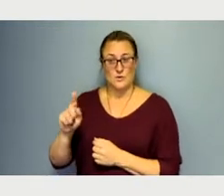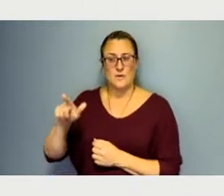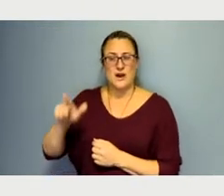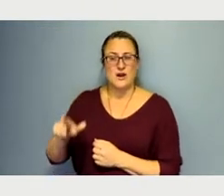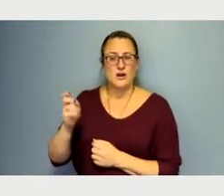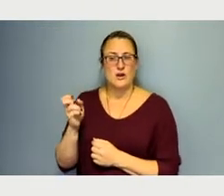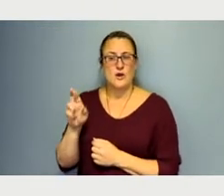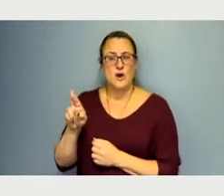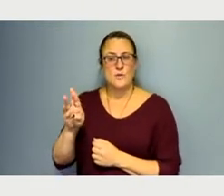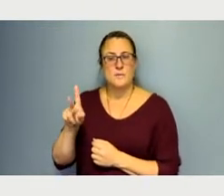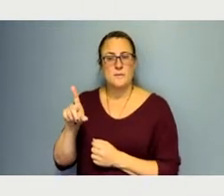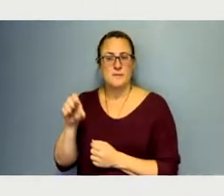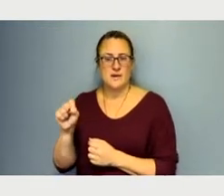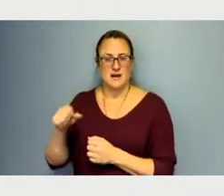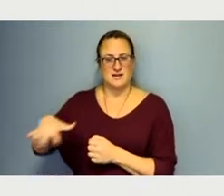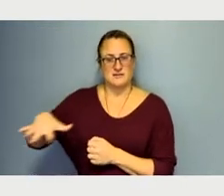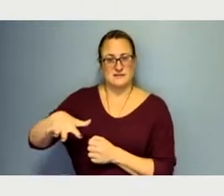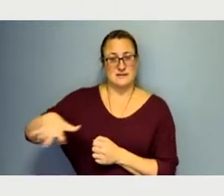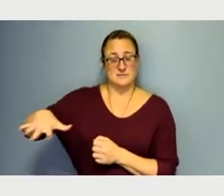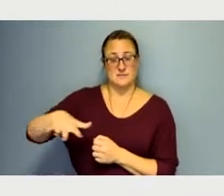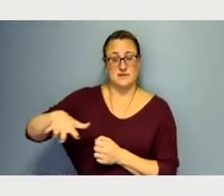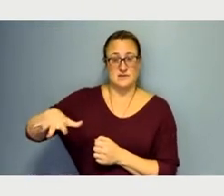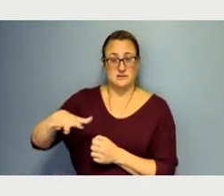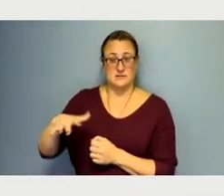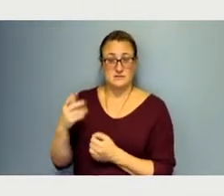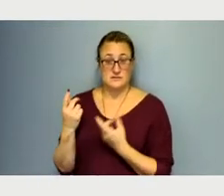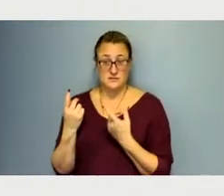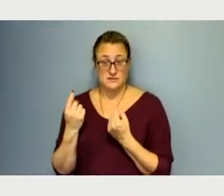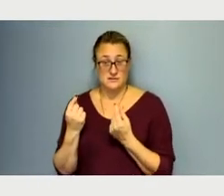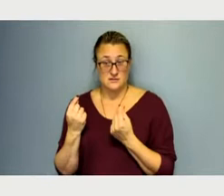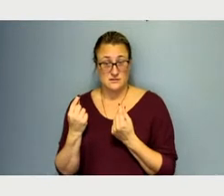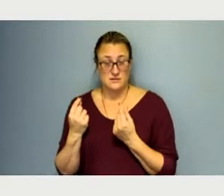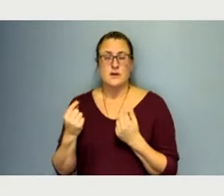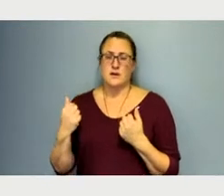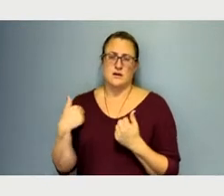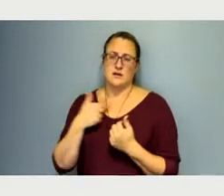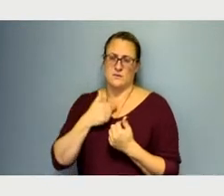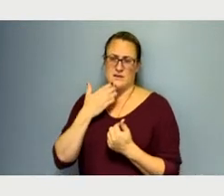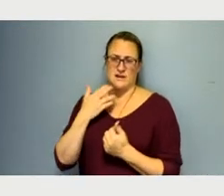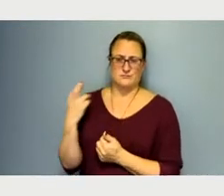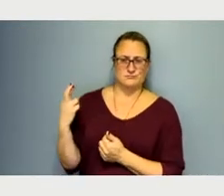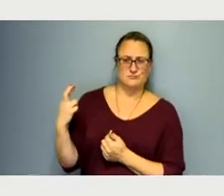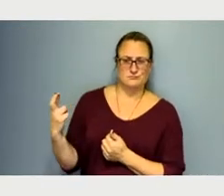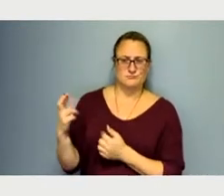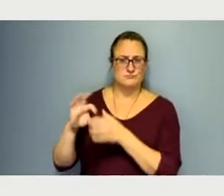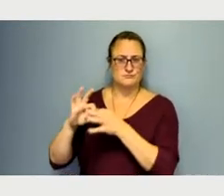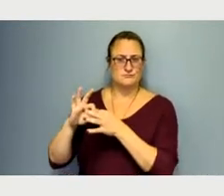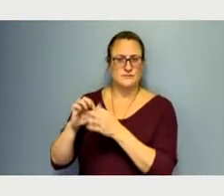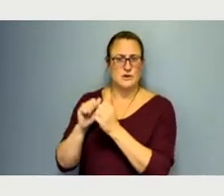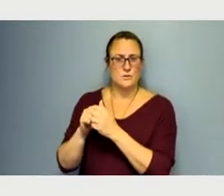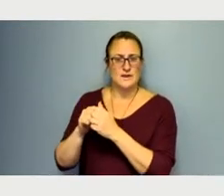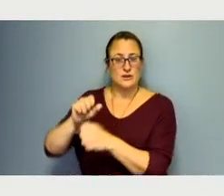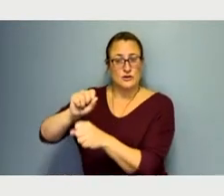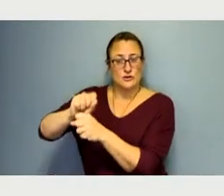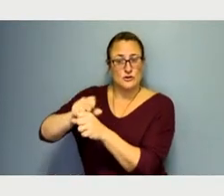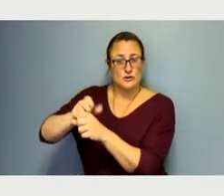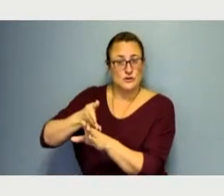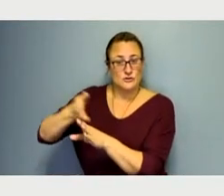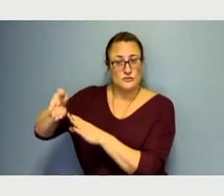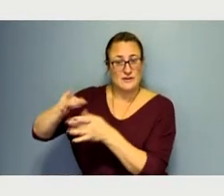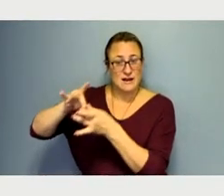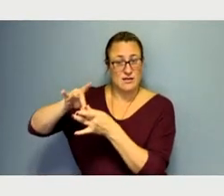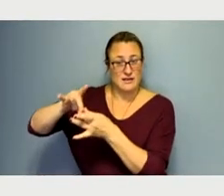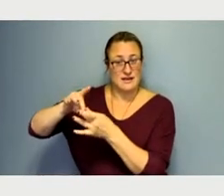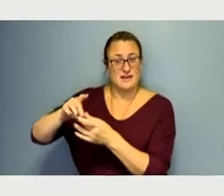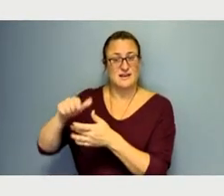It is intended to work very closely. We have a very good relationship with CareerLink and some other entities